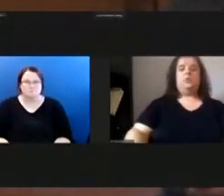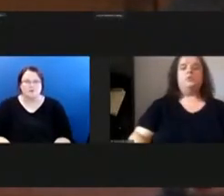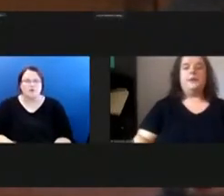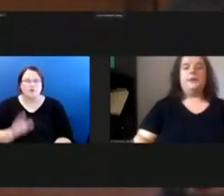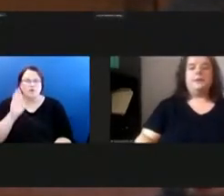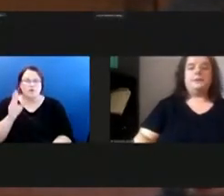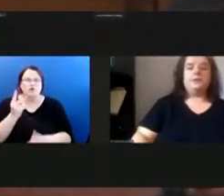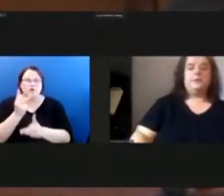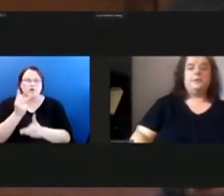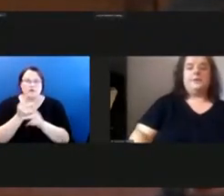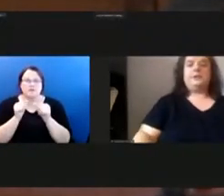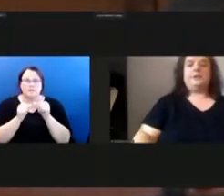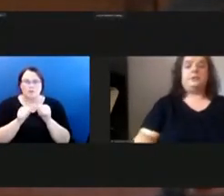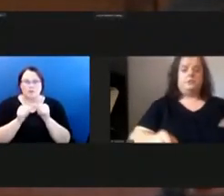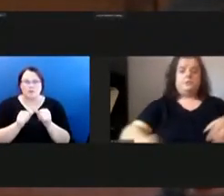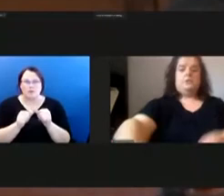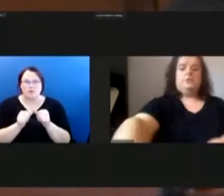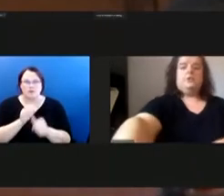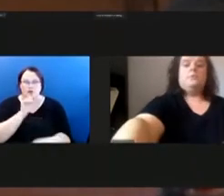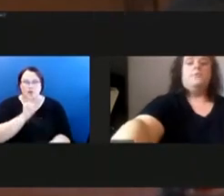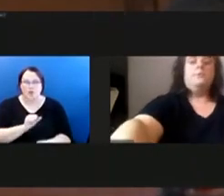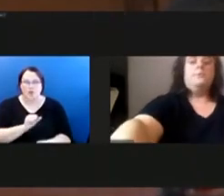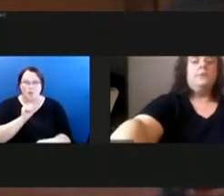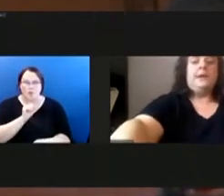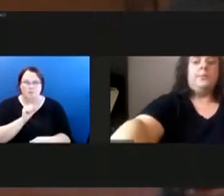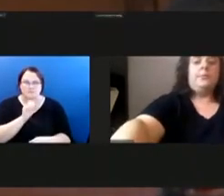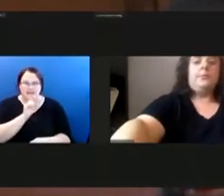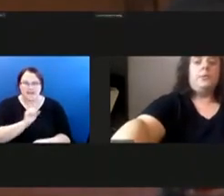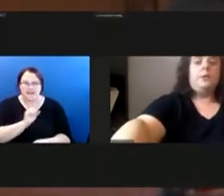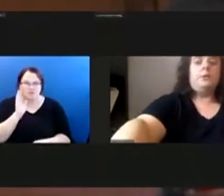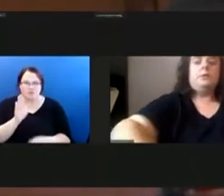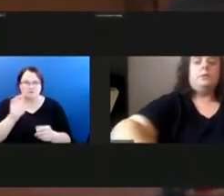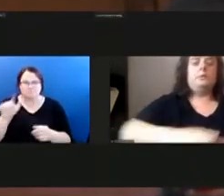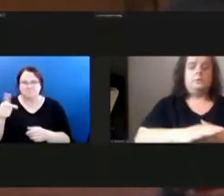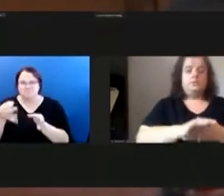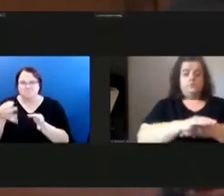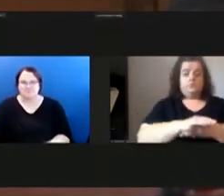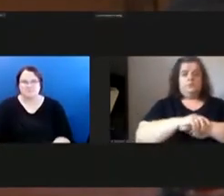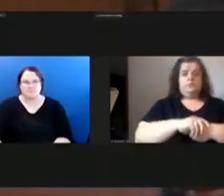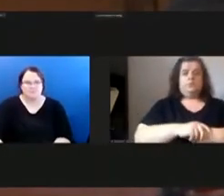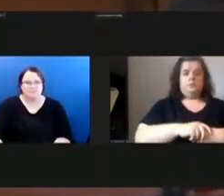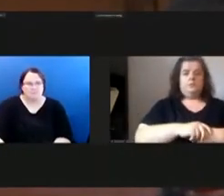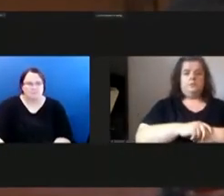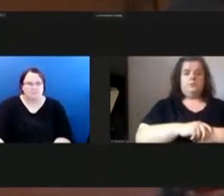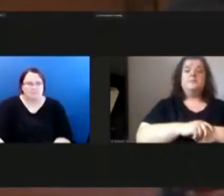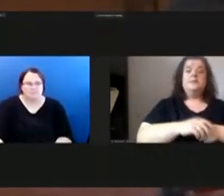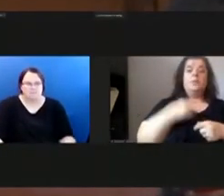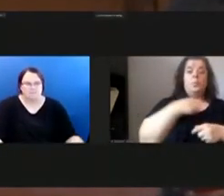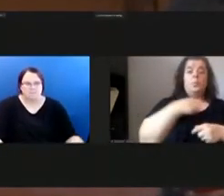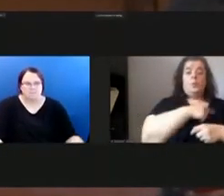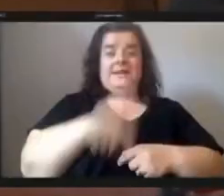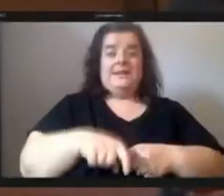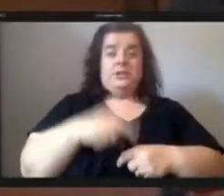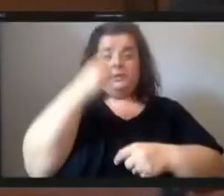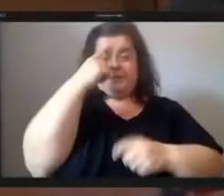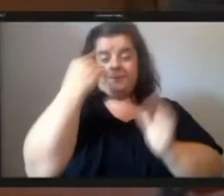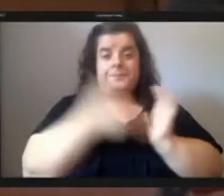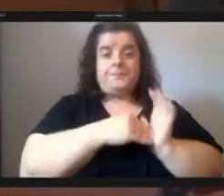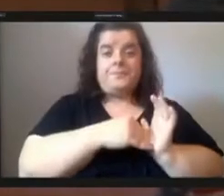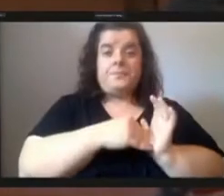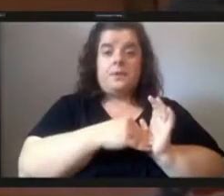us going in our old age so we need to rethink cutting the weeds